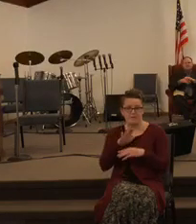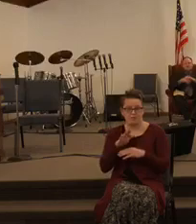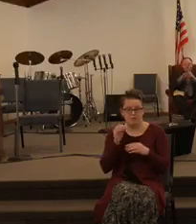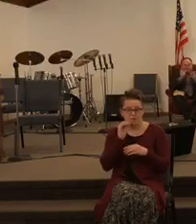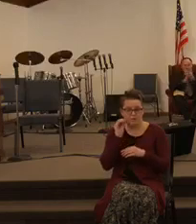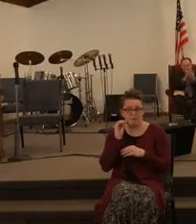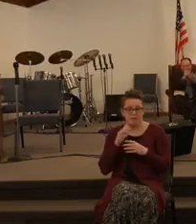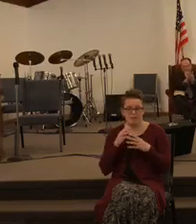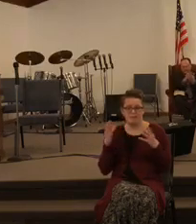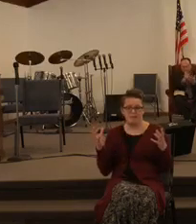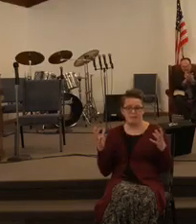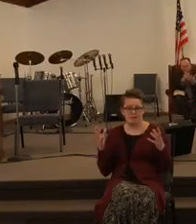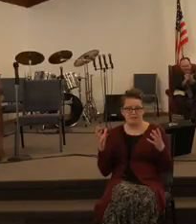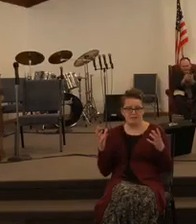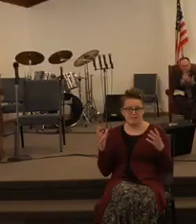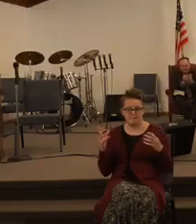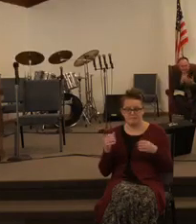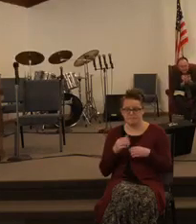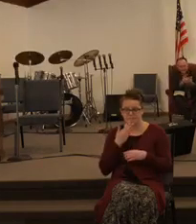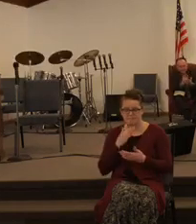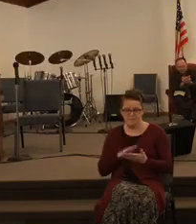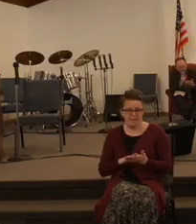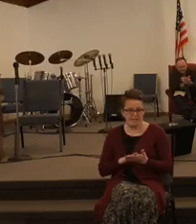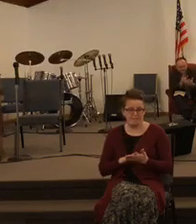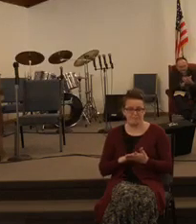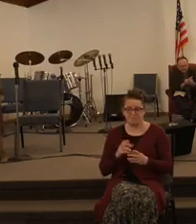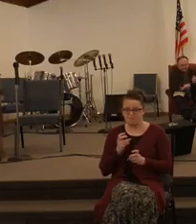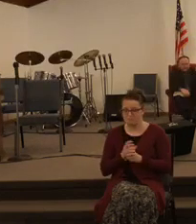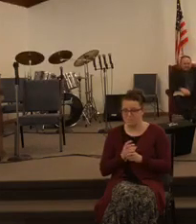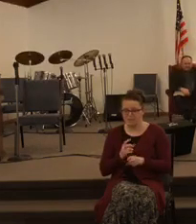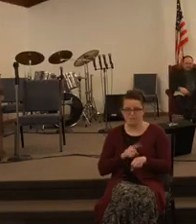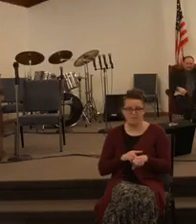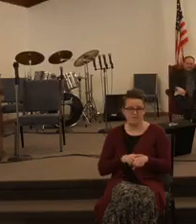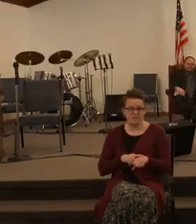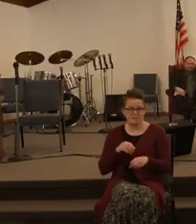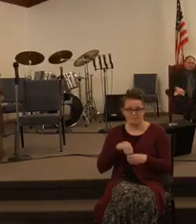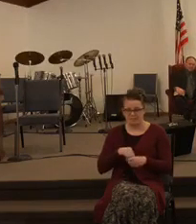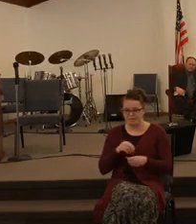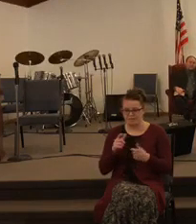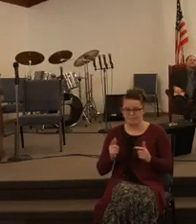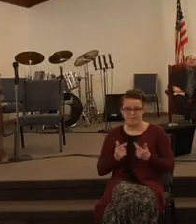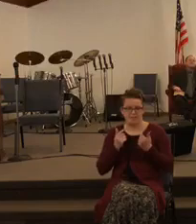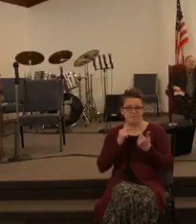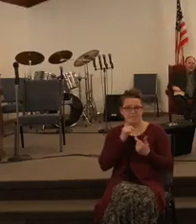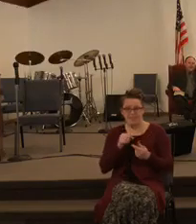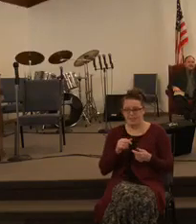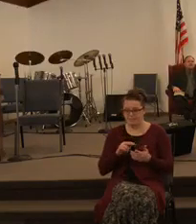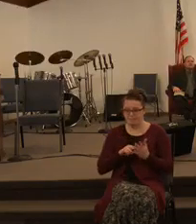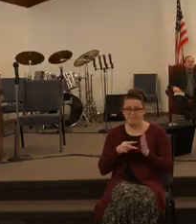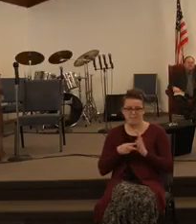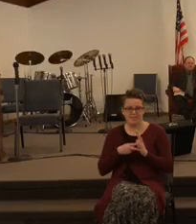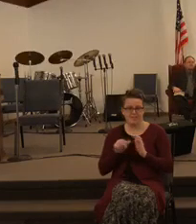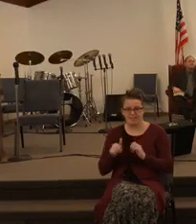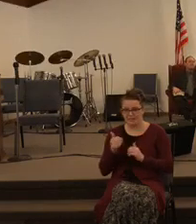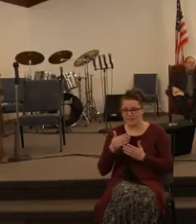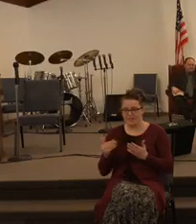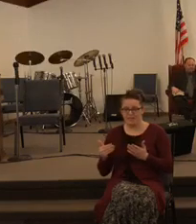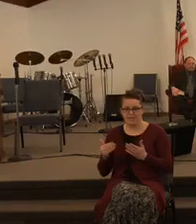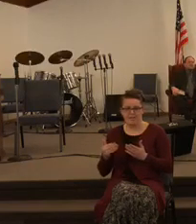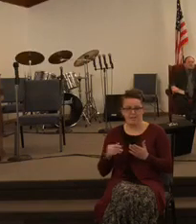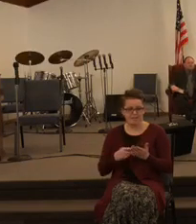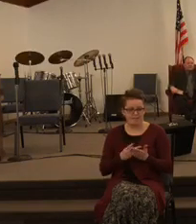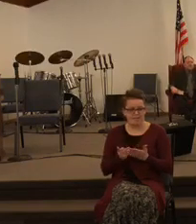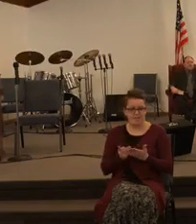the bumps and a lot of the trials and a lot of the difficulties you might go through in life doesn't mean anything because failure is no